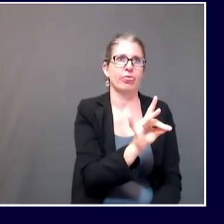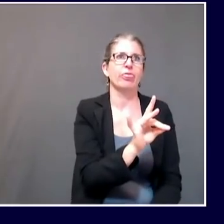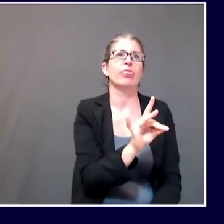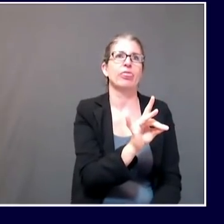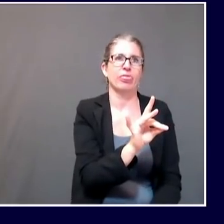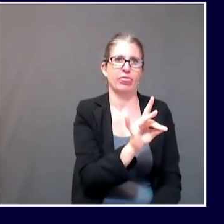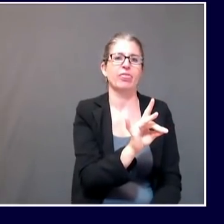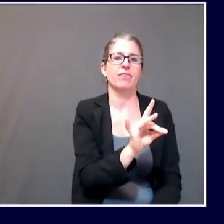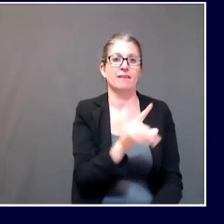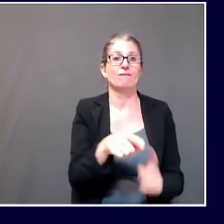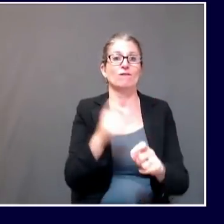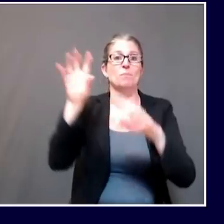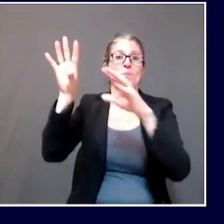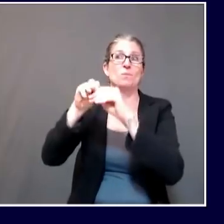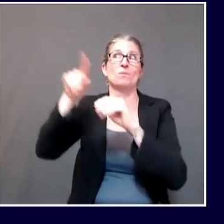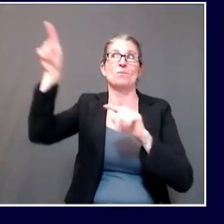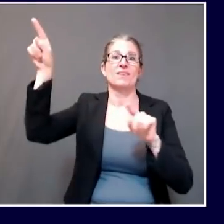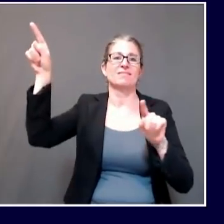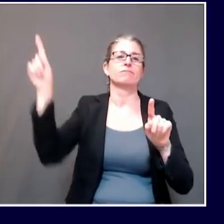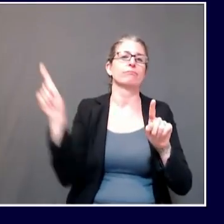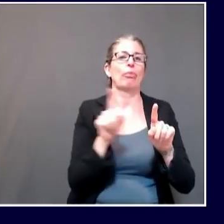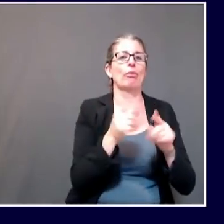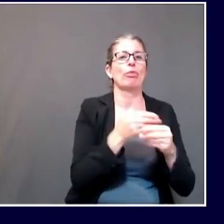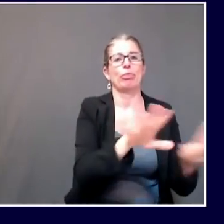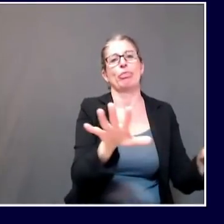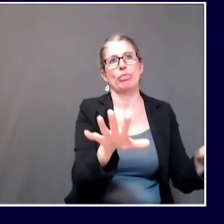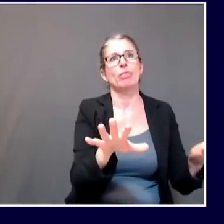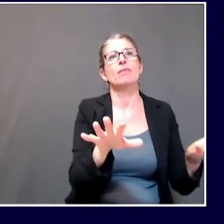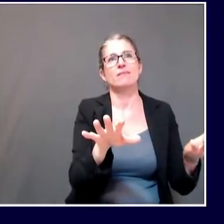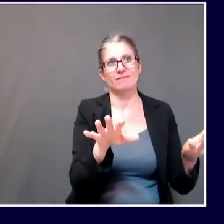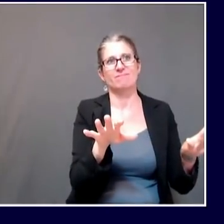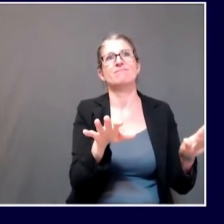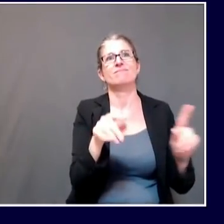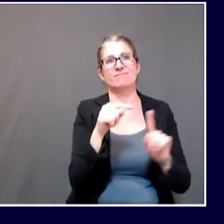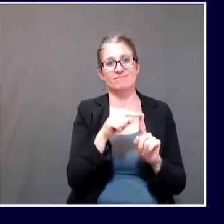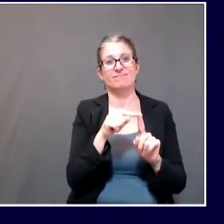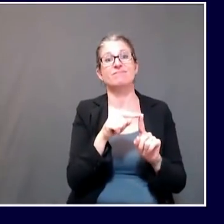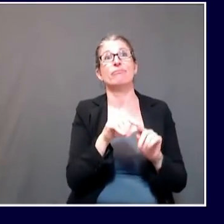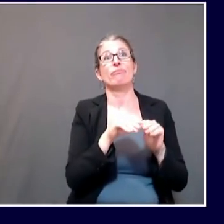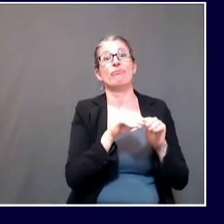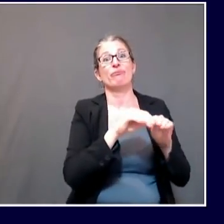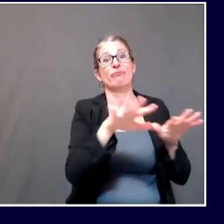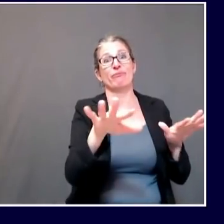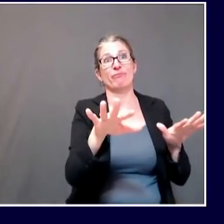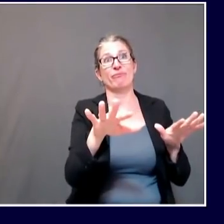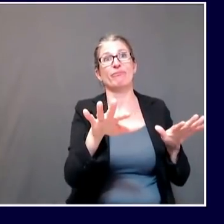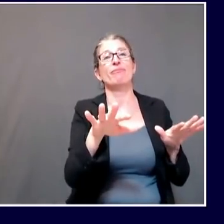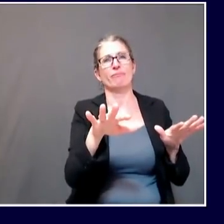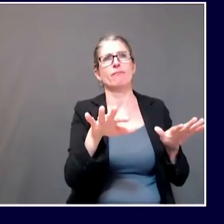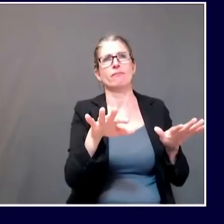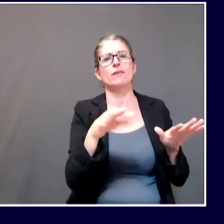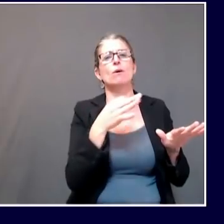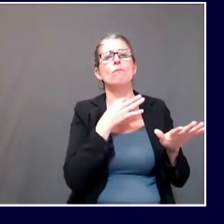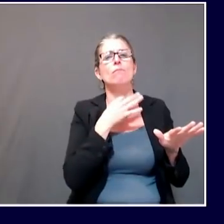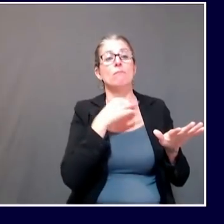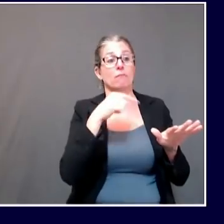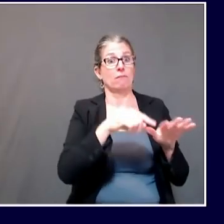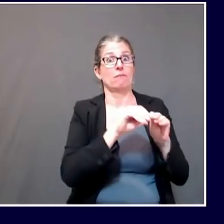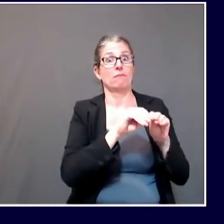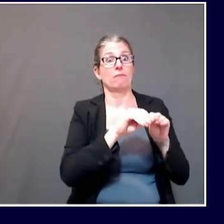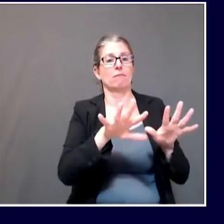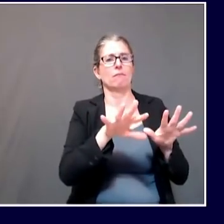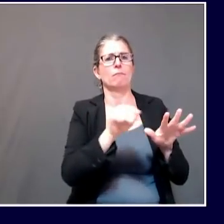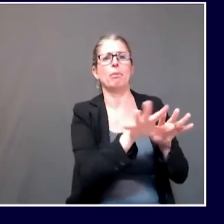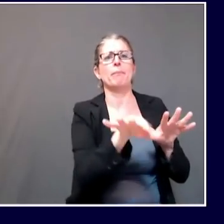understanding of how it may have spread within the facility and what steps can be put into place to limit that transmission. In a setting